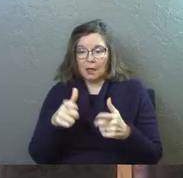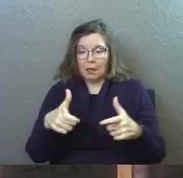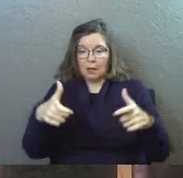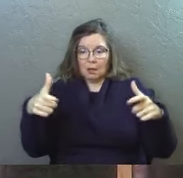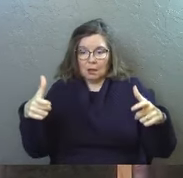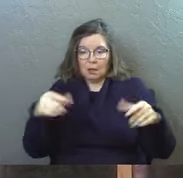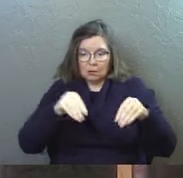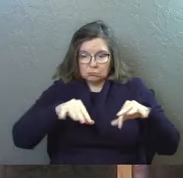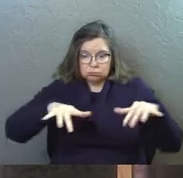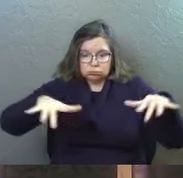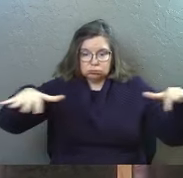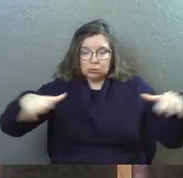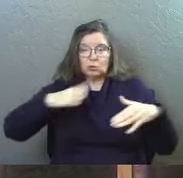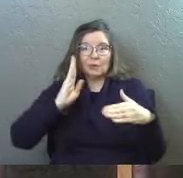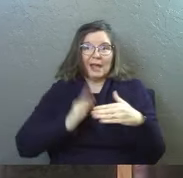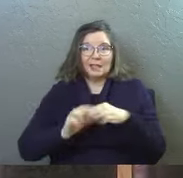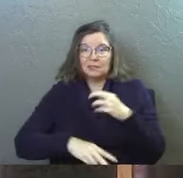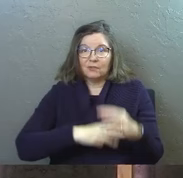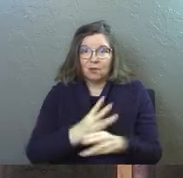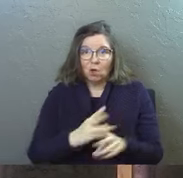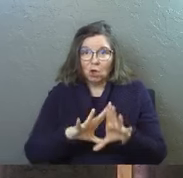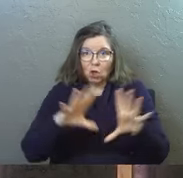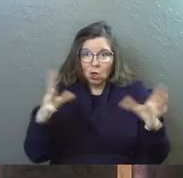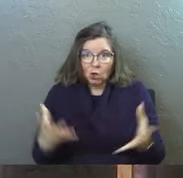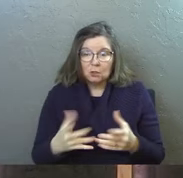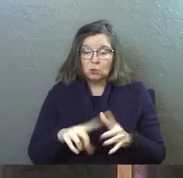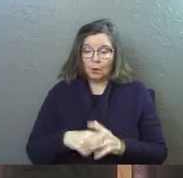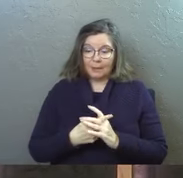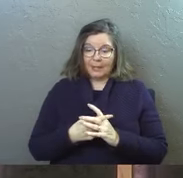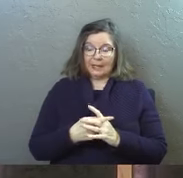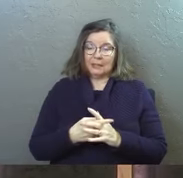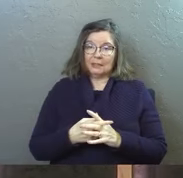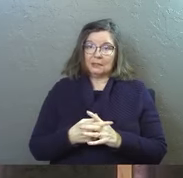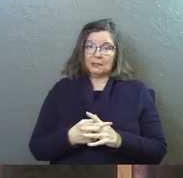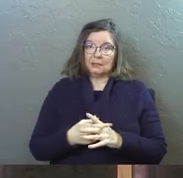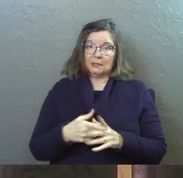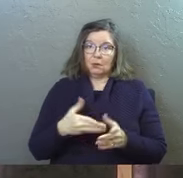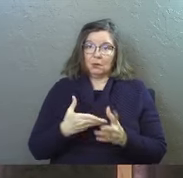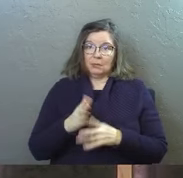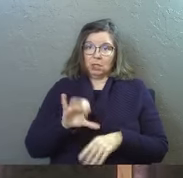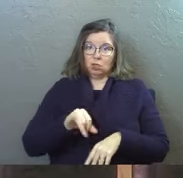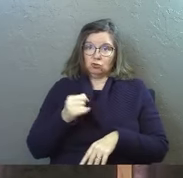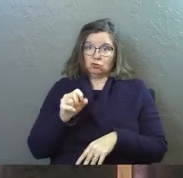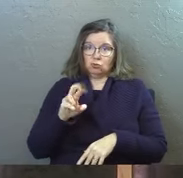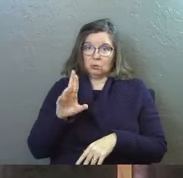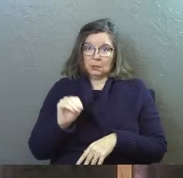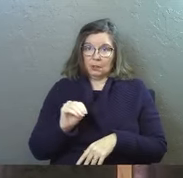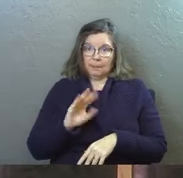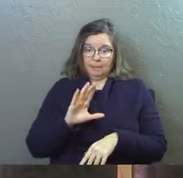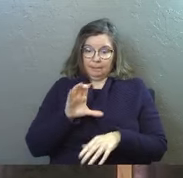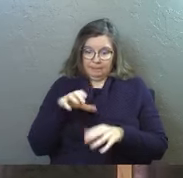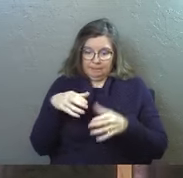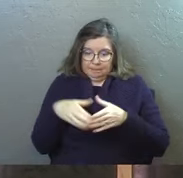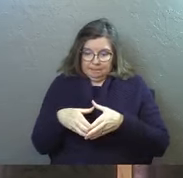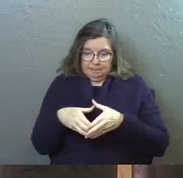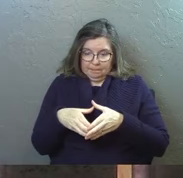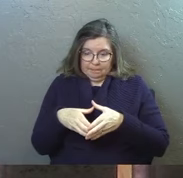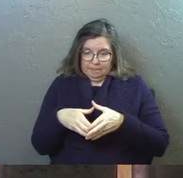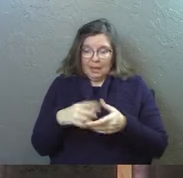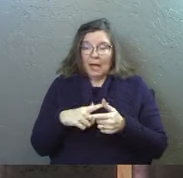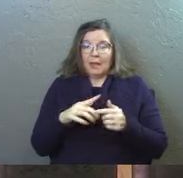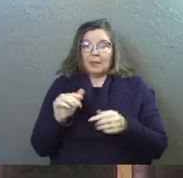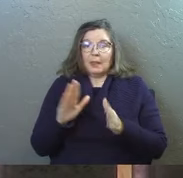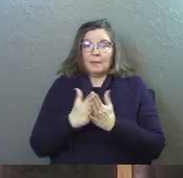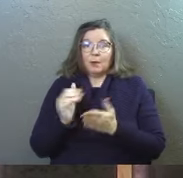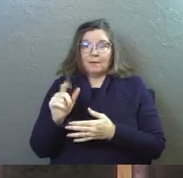begins as a Jewish religion inside of Jerusalem. And then throughout the book of Acts, missionaries are gonna take the